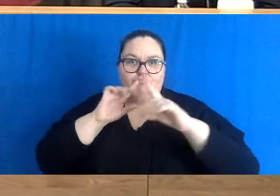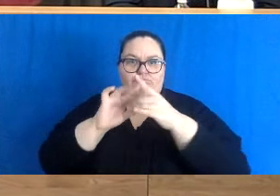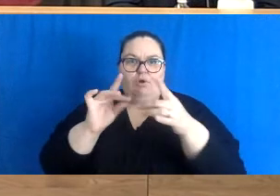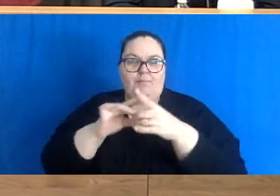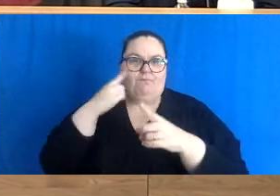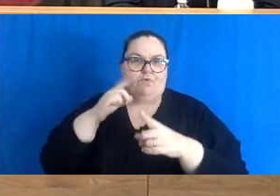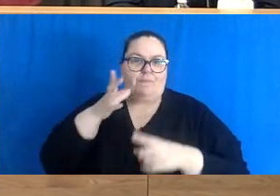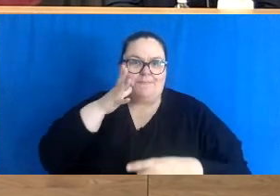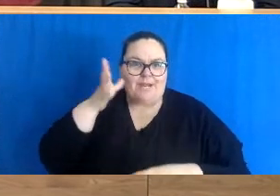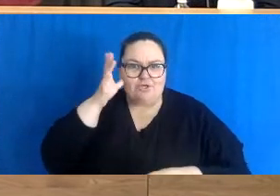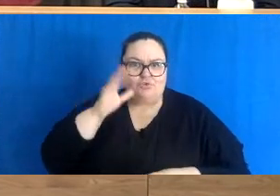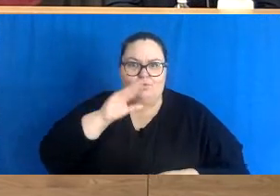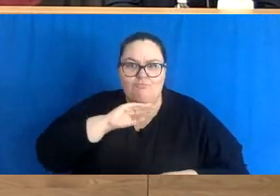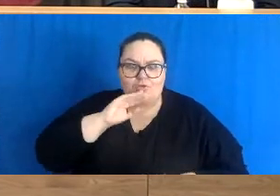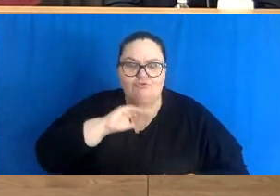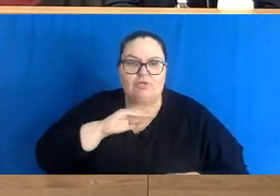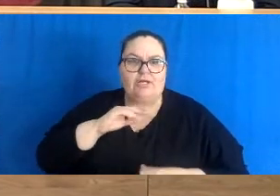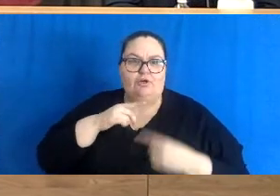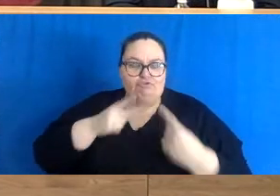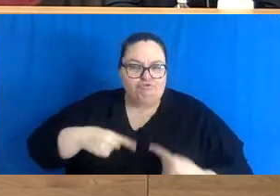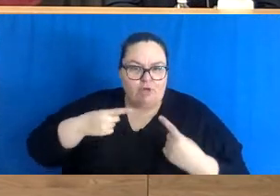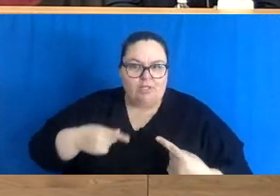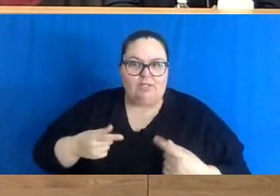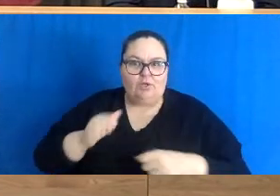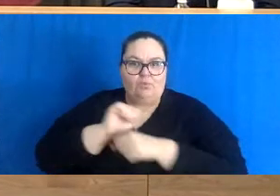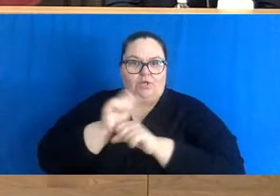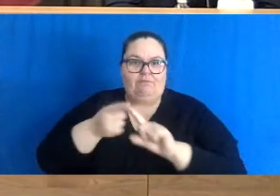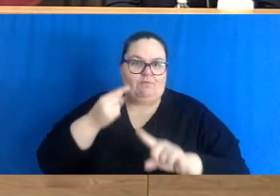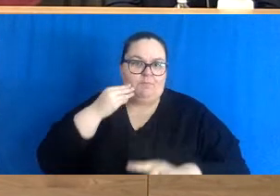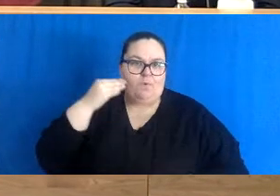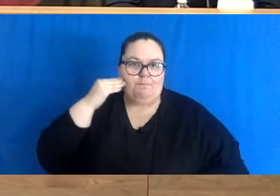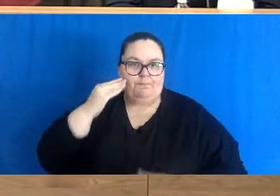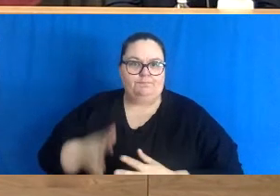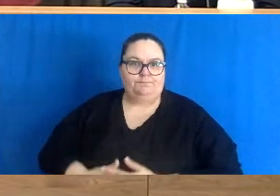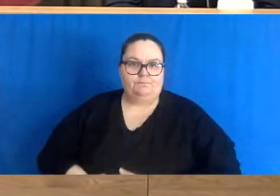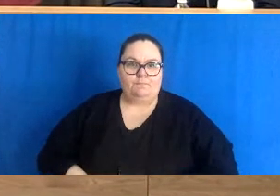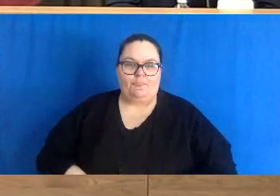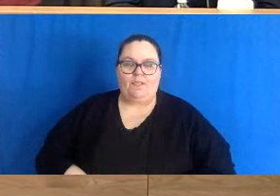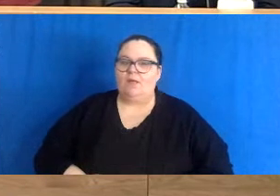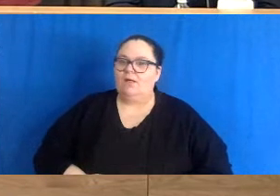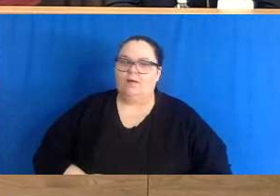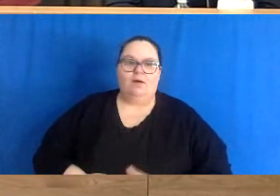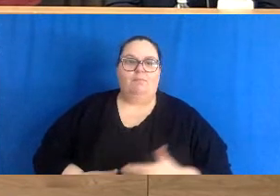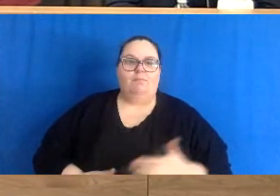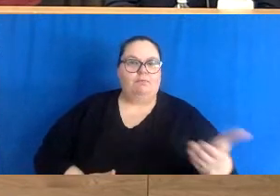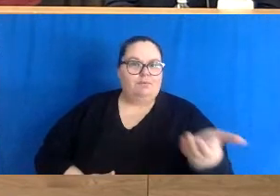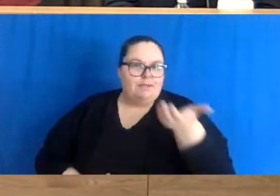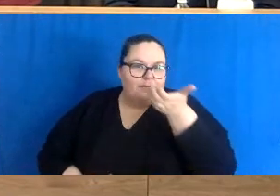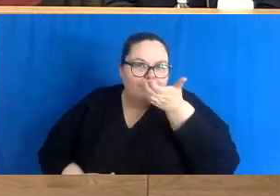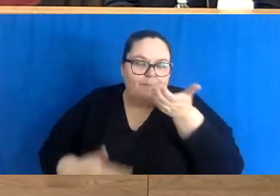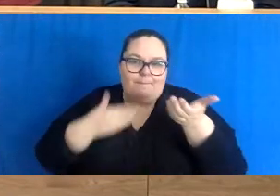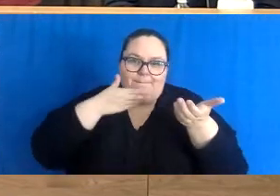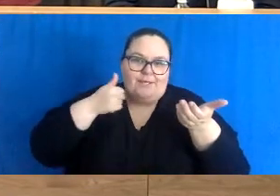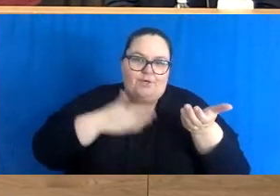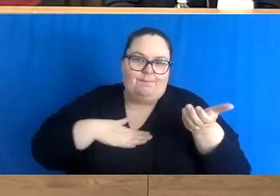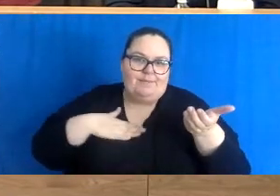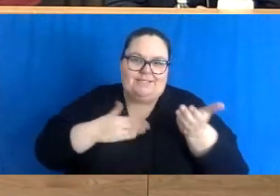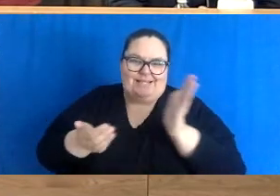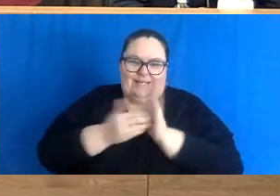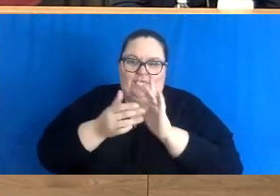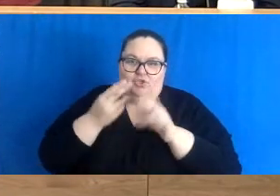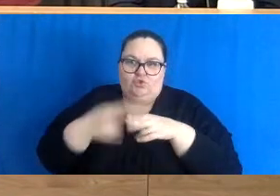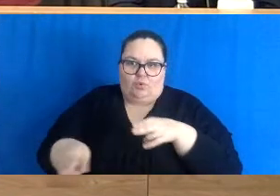with learning from home? Mr. Haggett, can you approach your microphone a little louder, please, and repeat it quickly? Thank you.